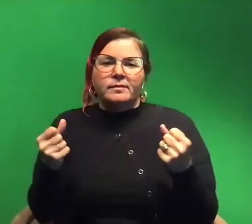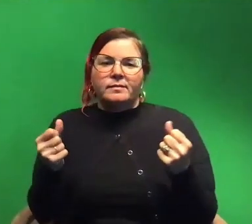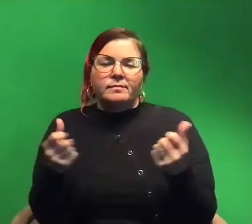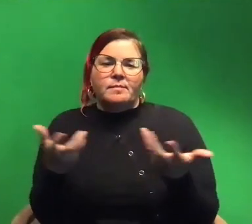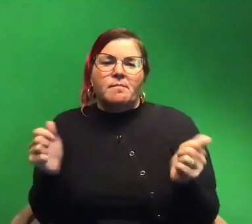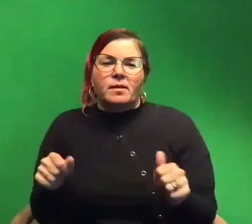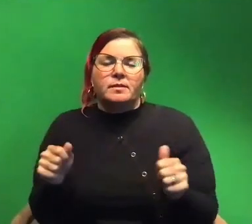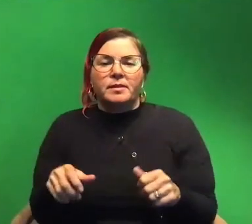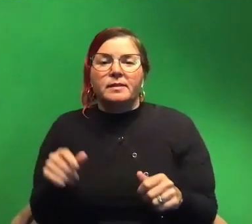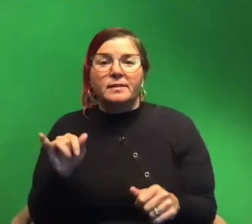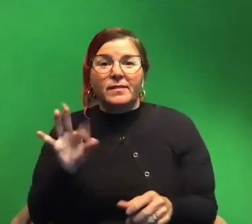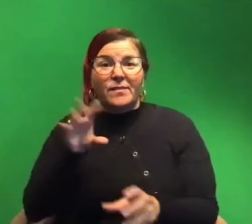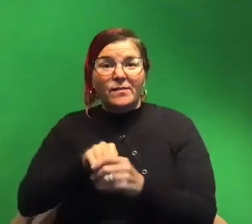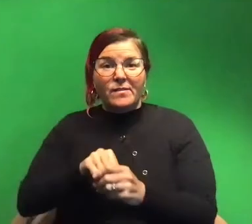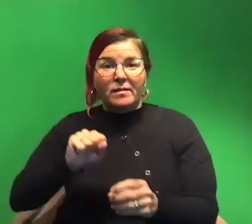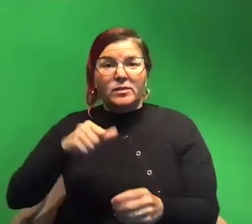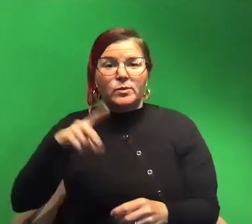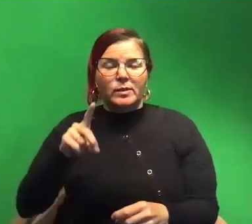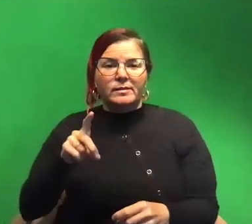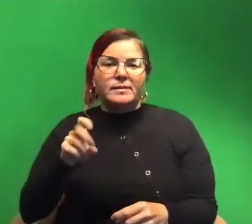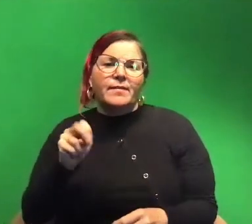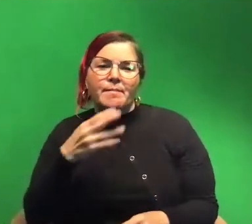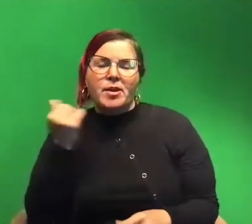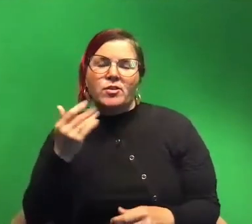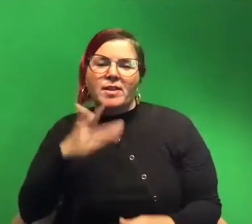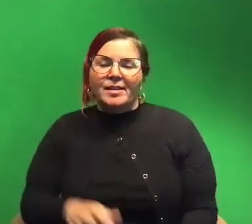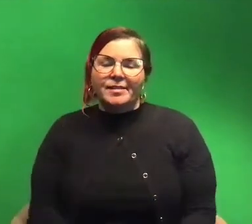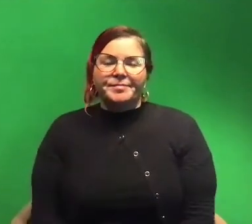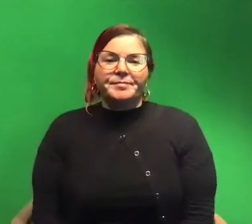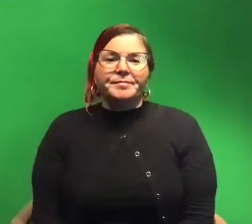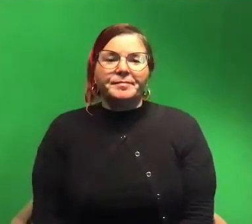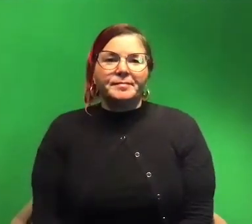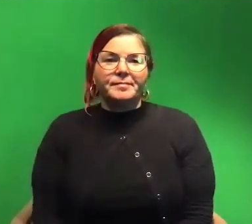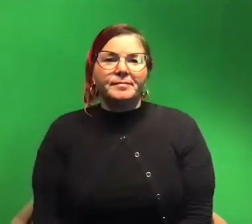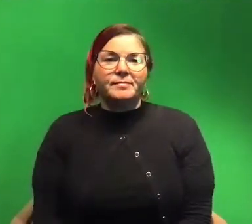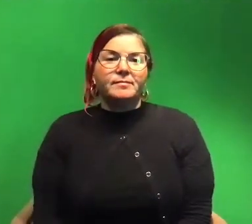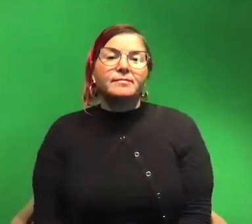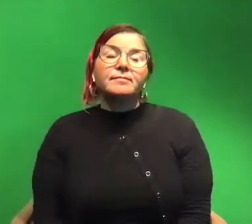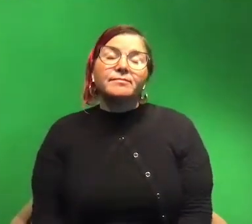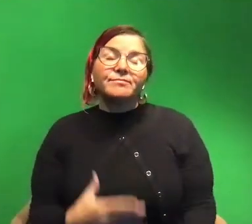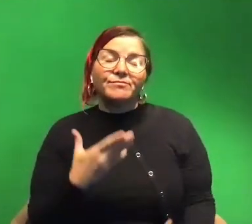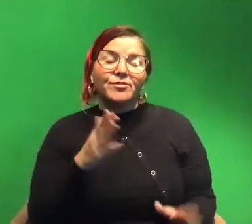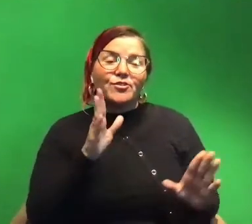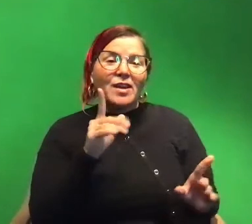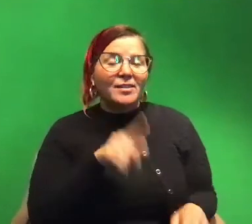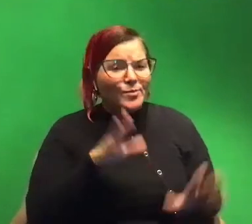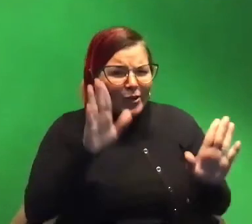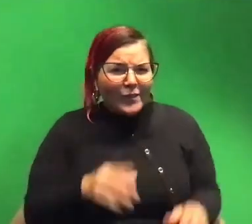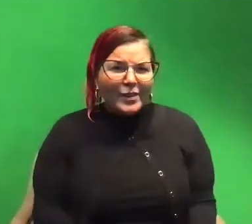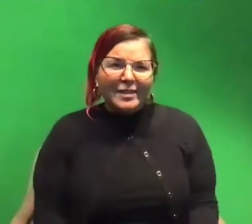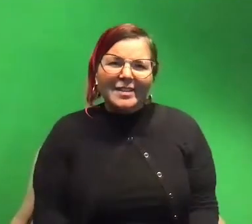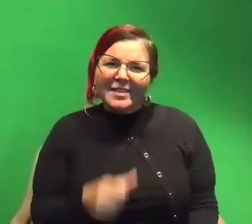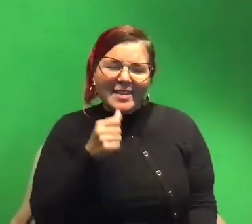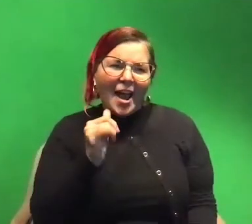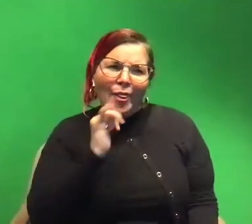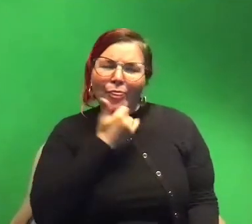and if it involves a squid then that's great and you're really lucky to live on the coast that's a great answer that's a wonderful answer that was not botched